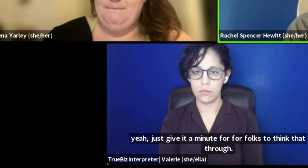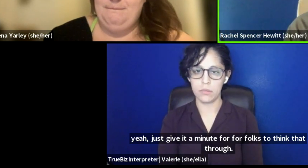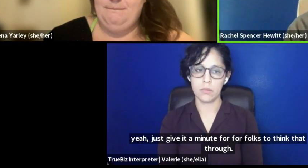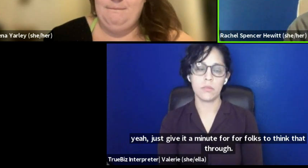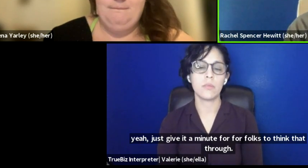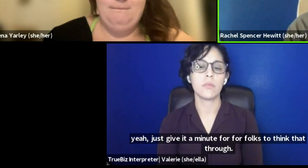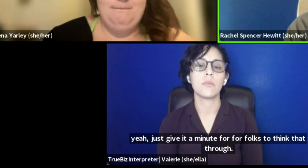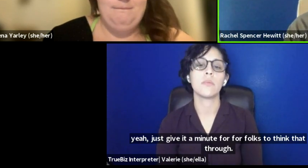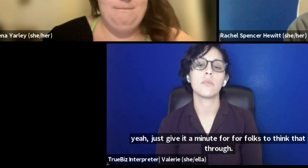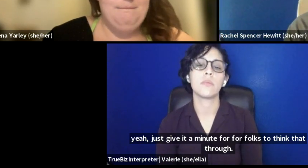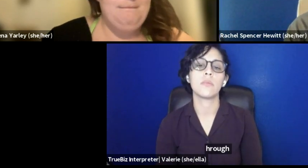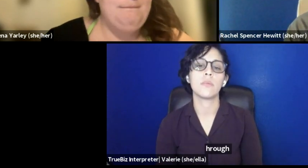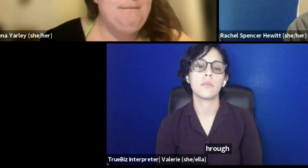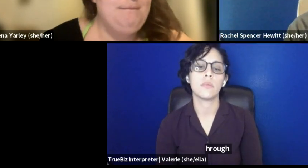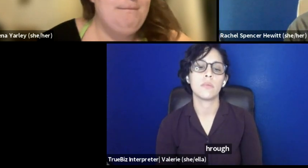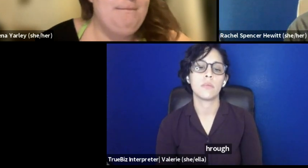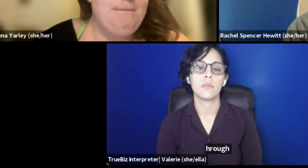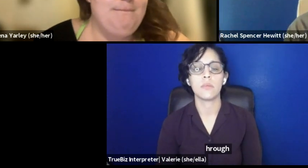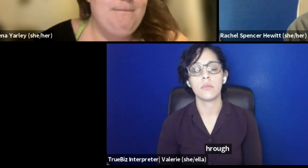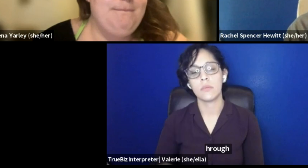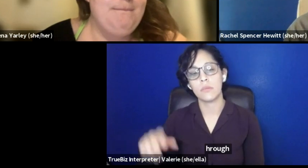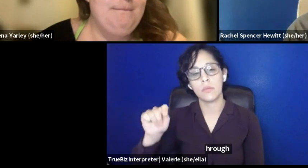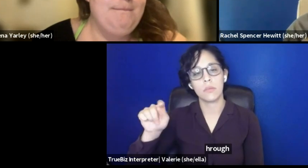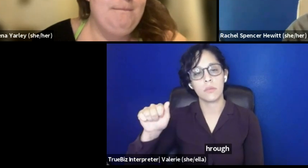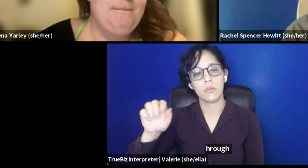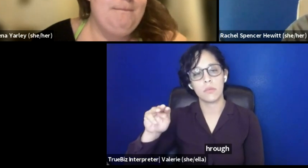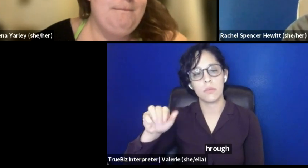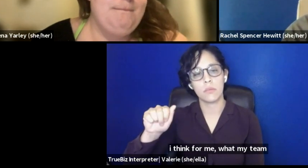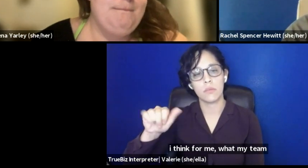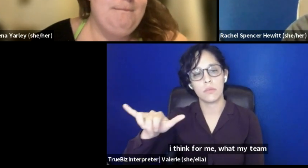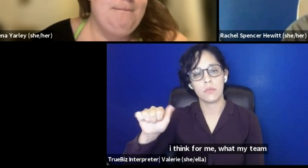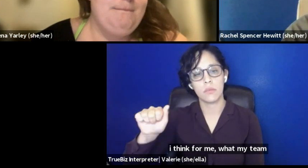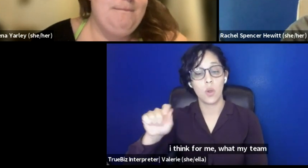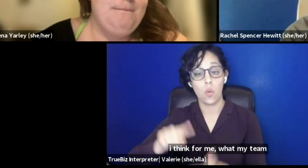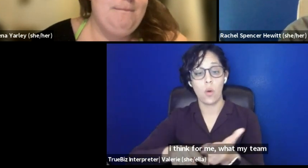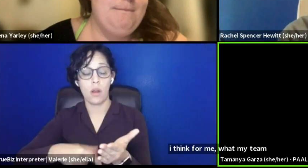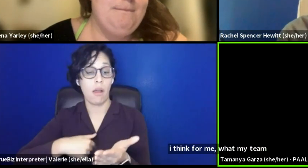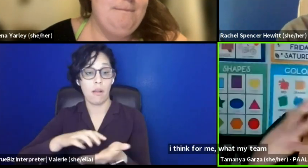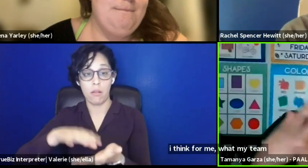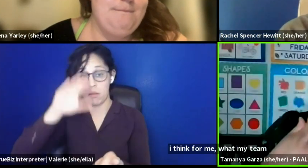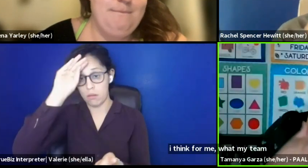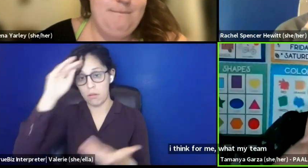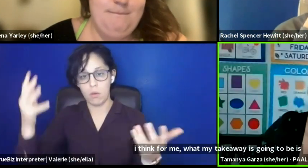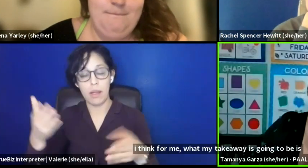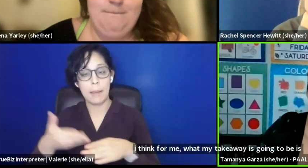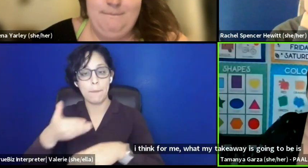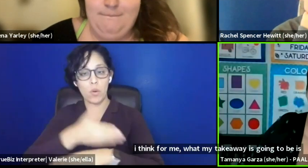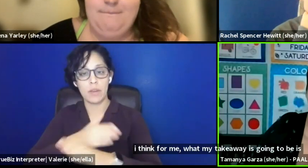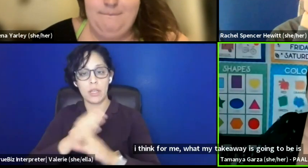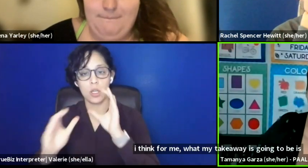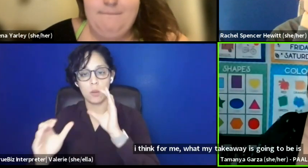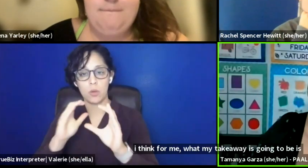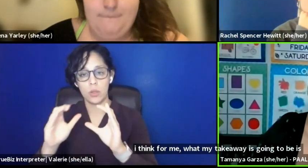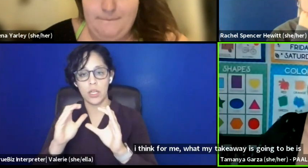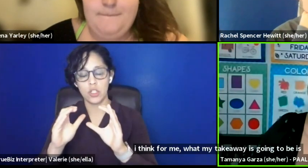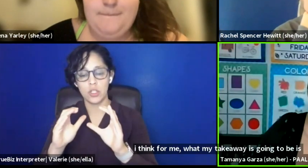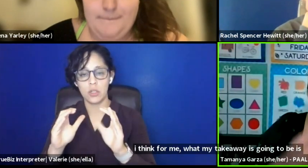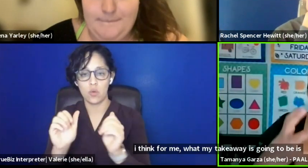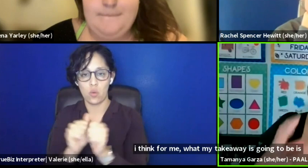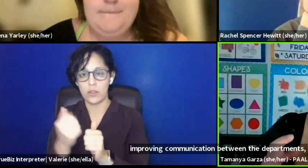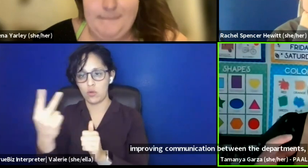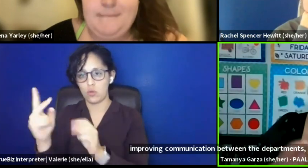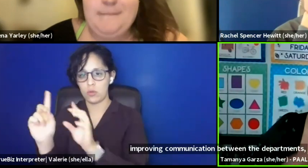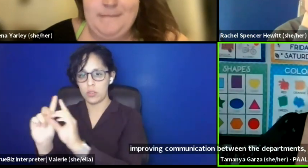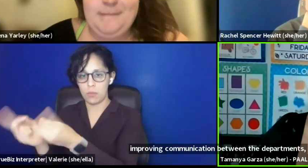Um, I think for me, uh, what my takeaway is going to be is improving communication between the departments, because if,